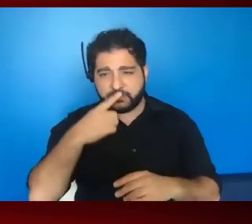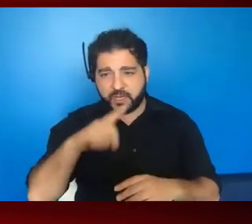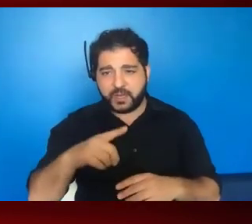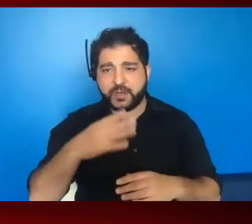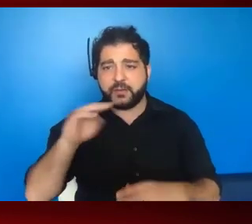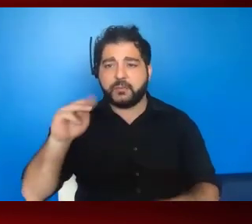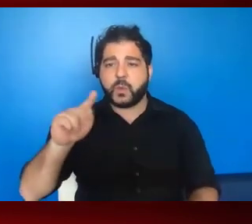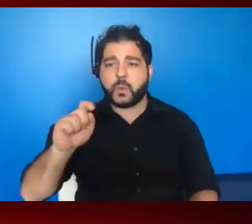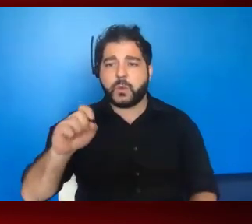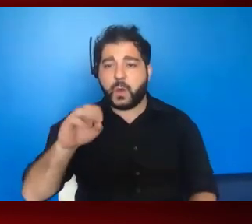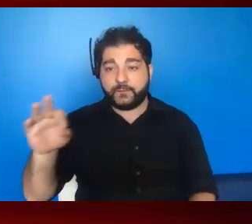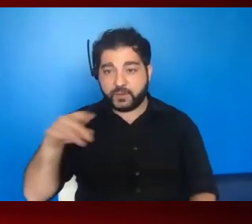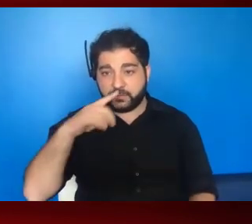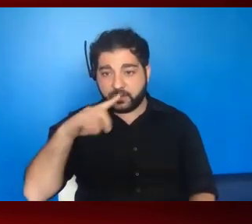answer it.